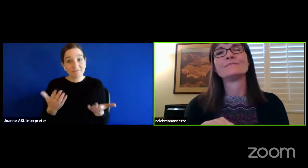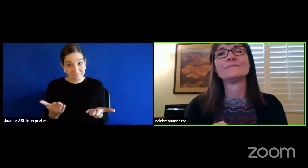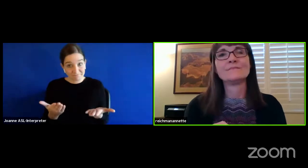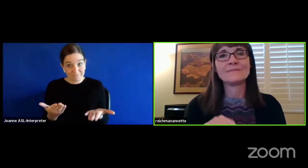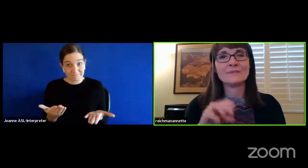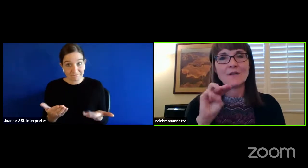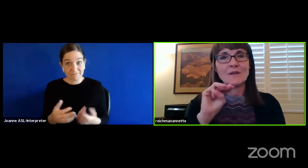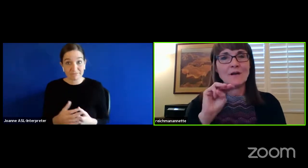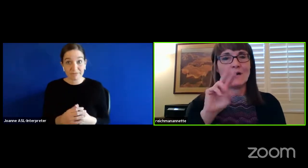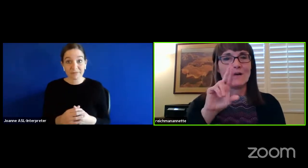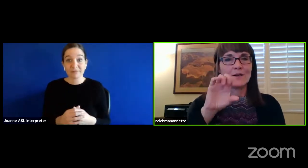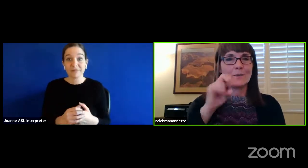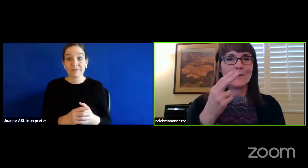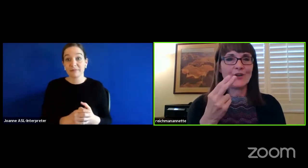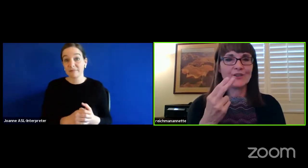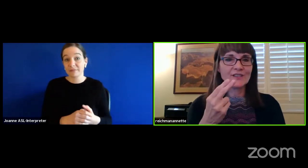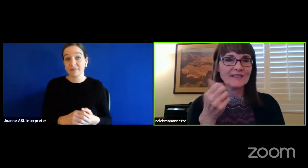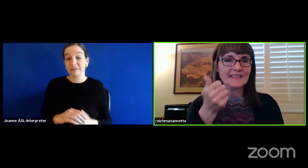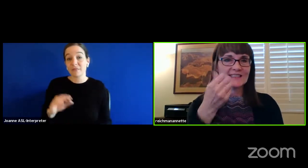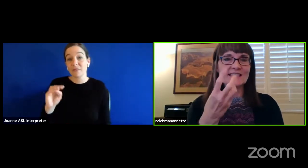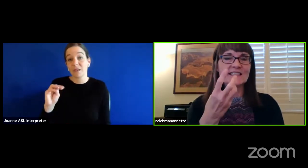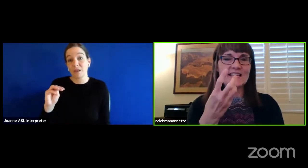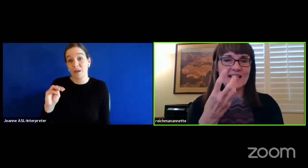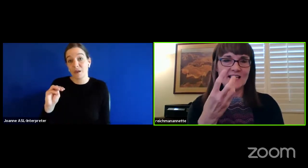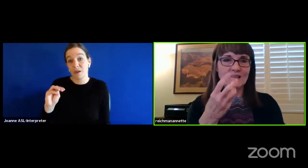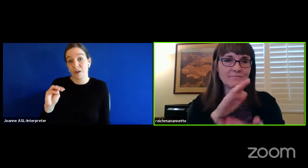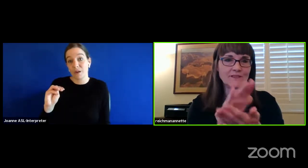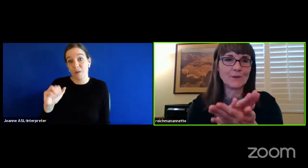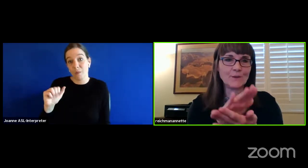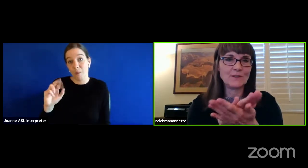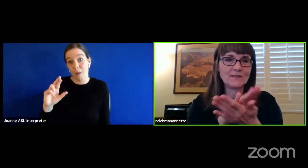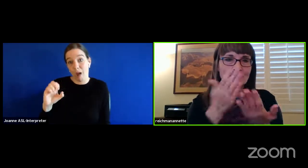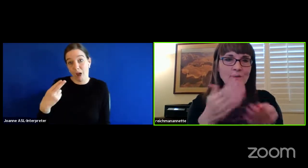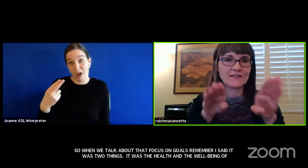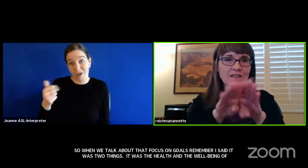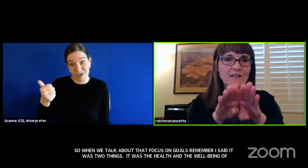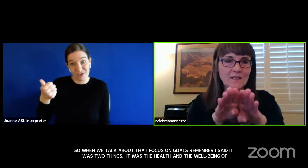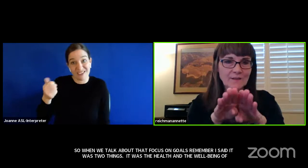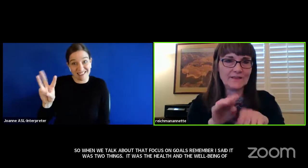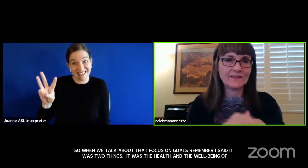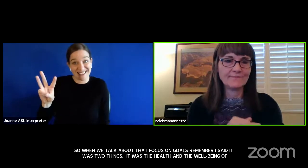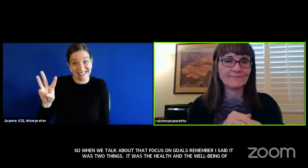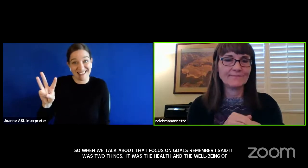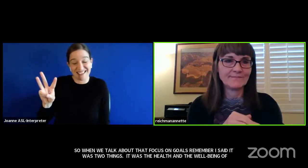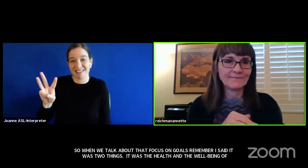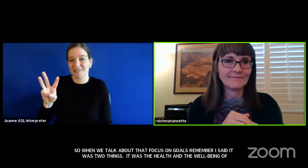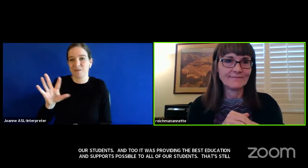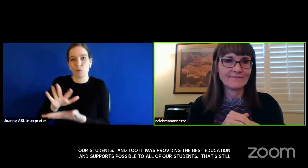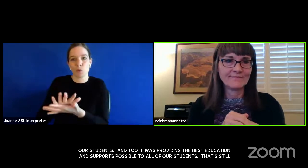So, on March 16th, schools was closed.